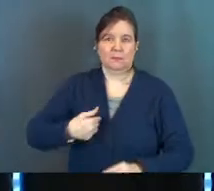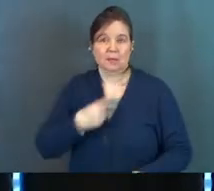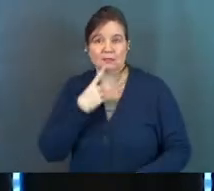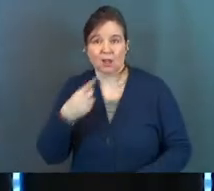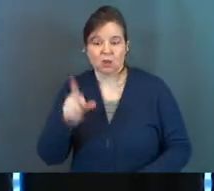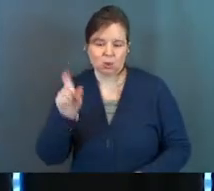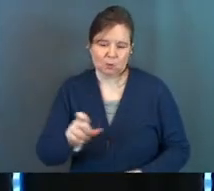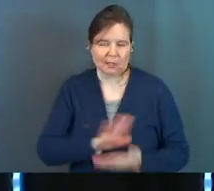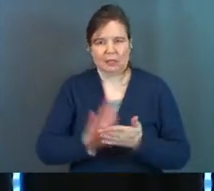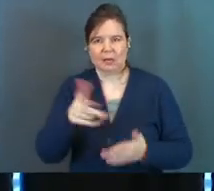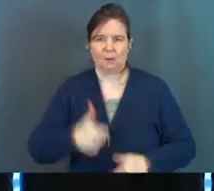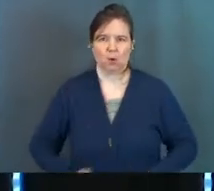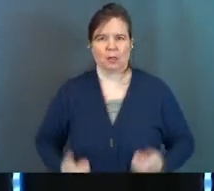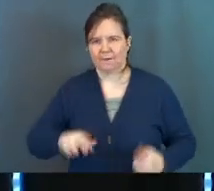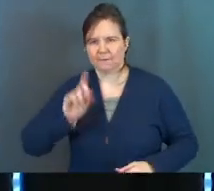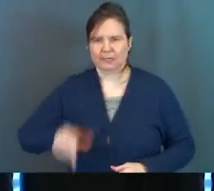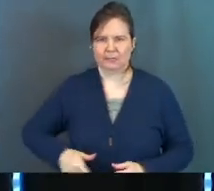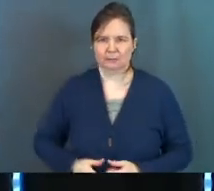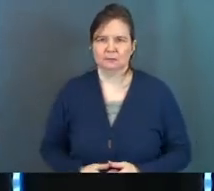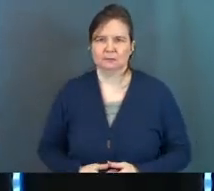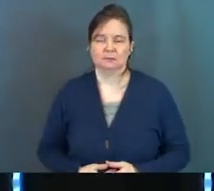you all need to clean up your lives.